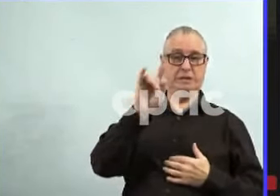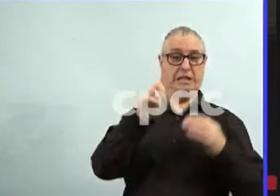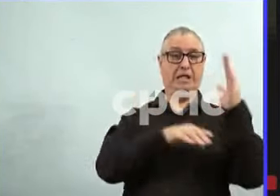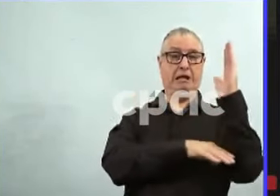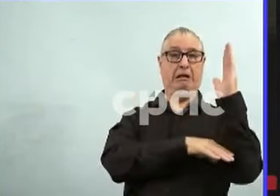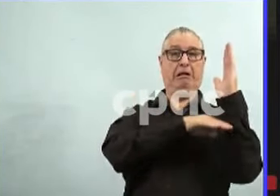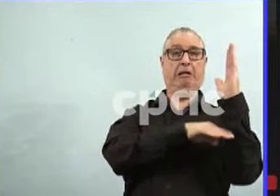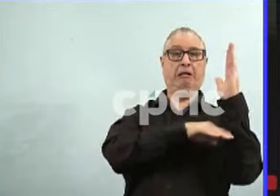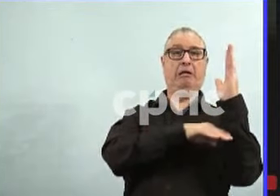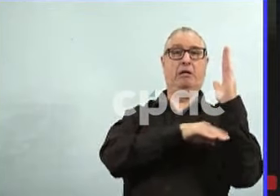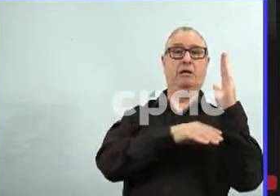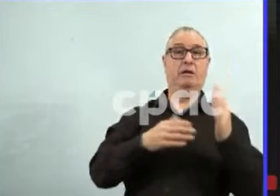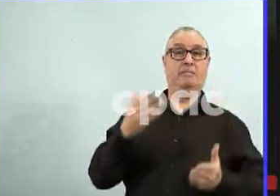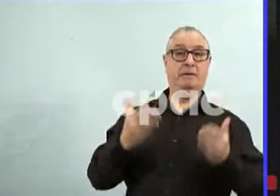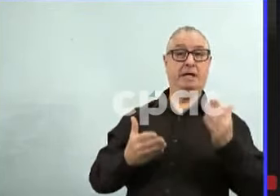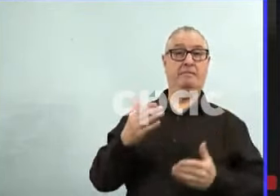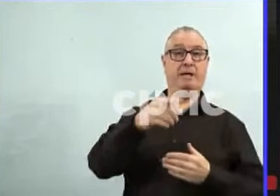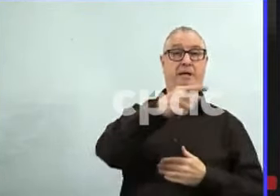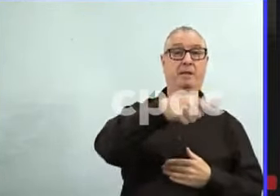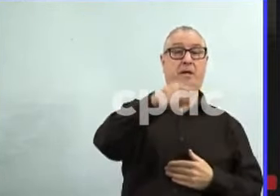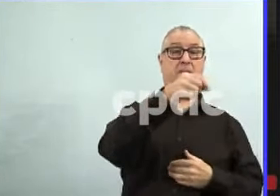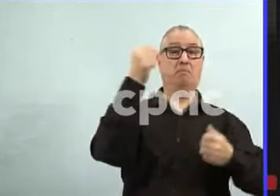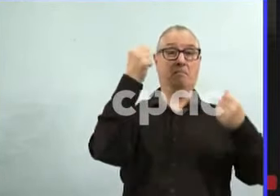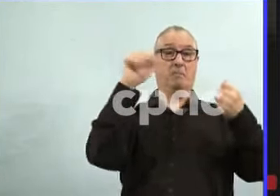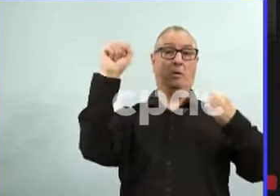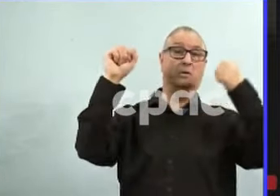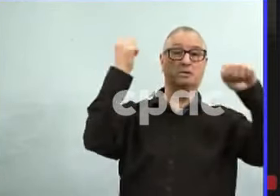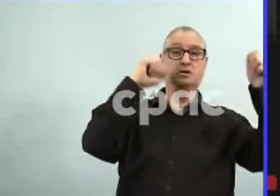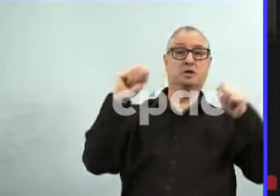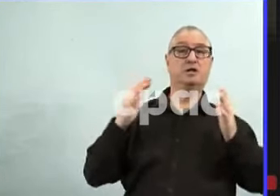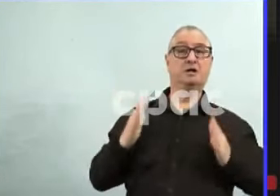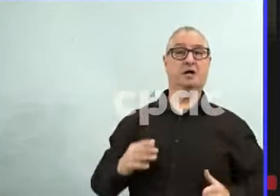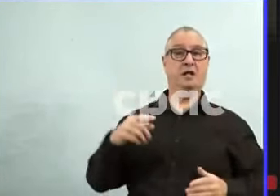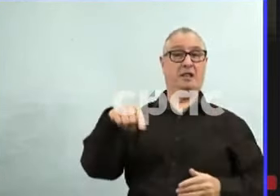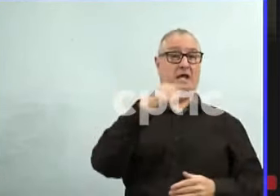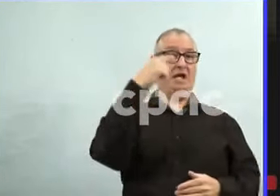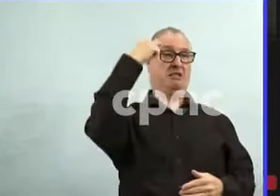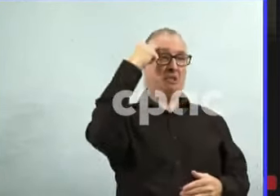perceived as, you know, bowing down to their requests?